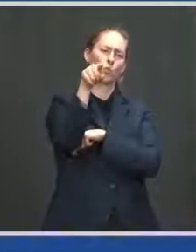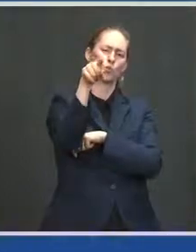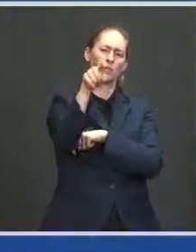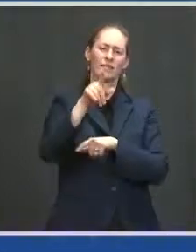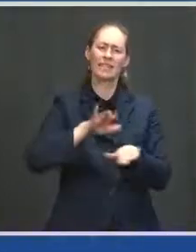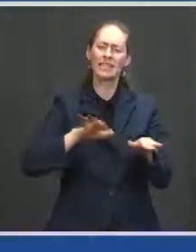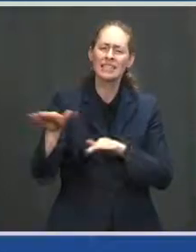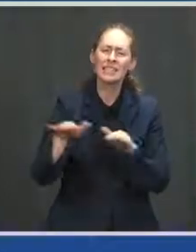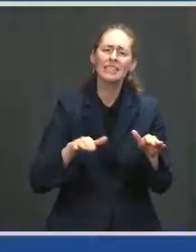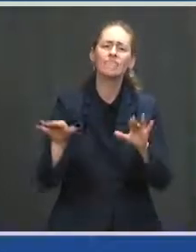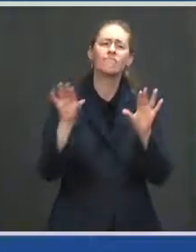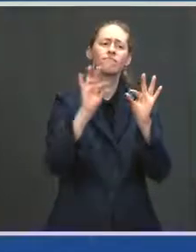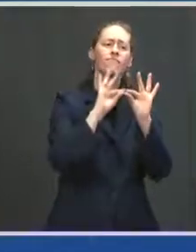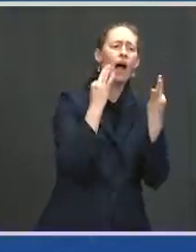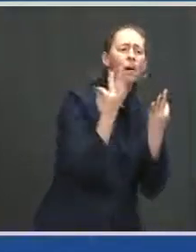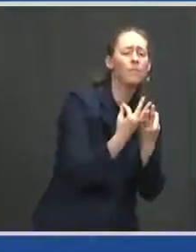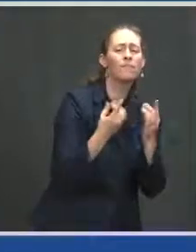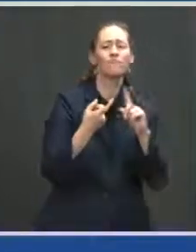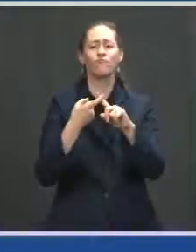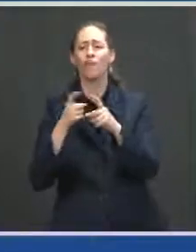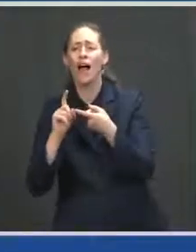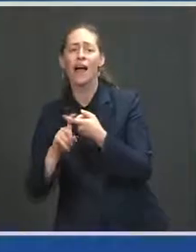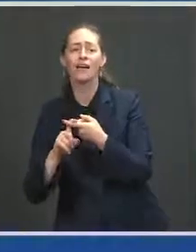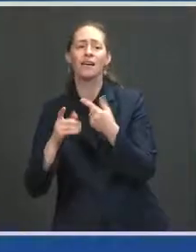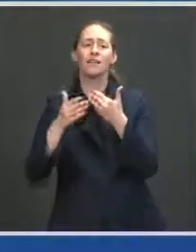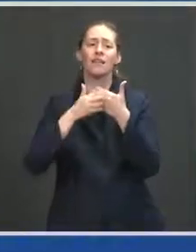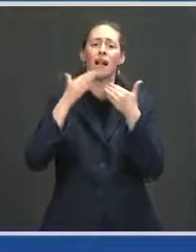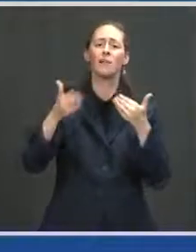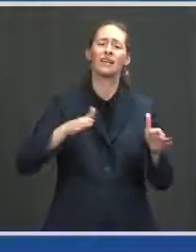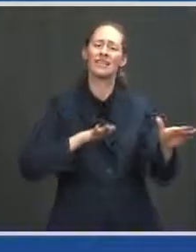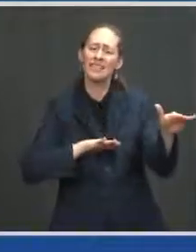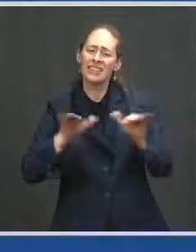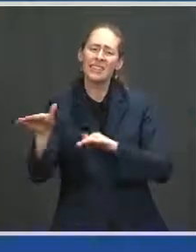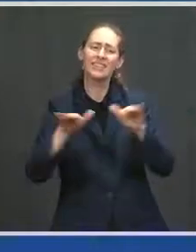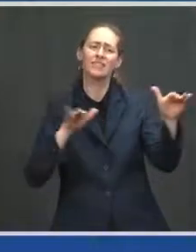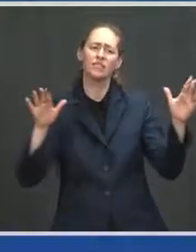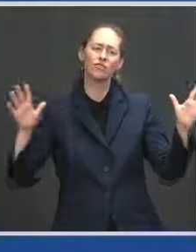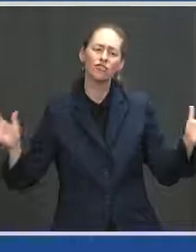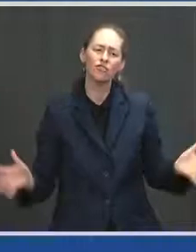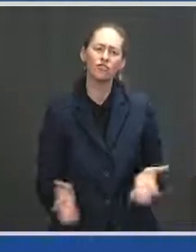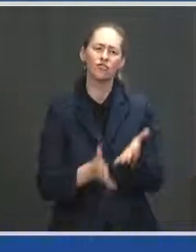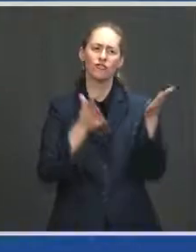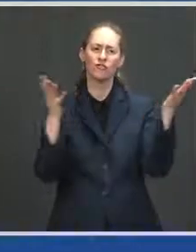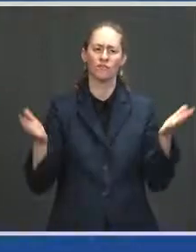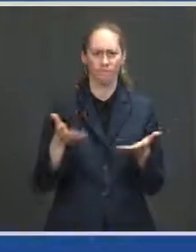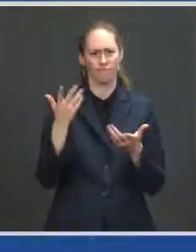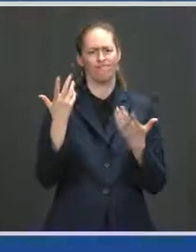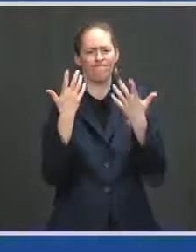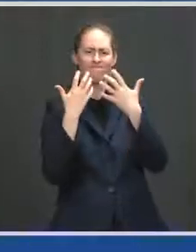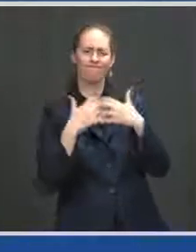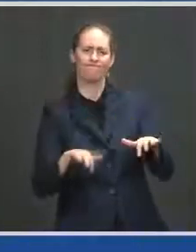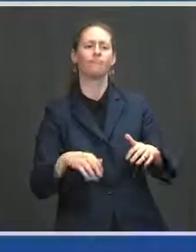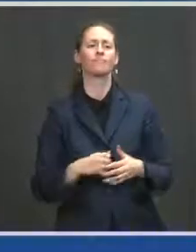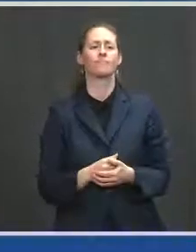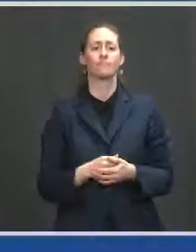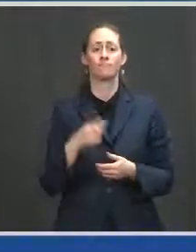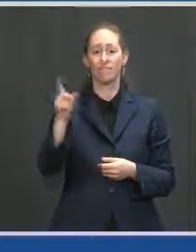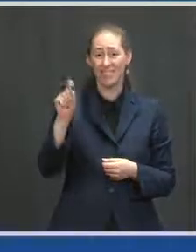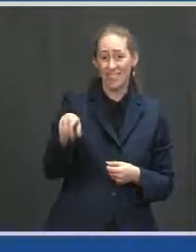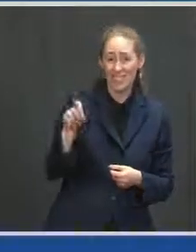family, neighbors, and coworkers vaccinated. Help them find an appointment. Drive them to the site.